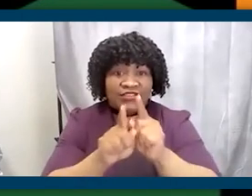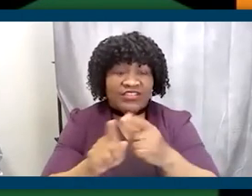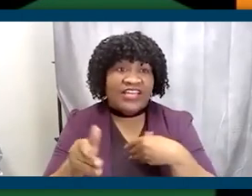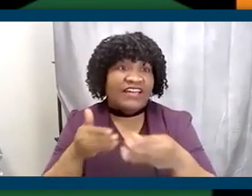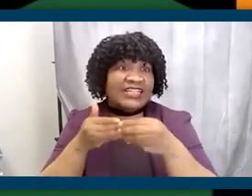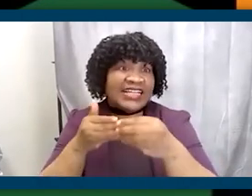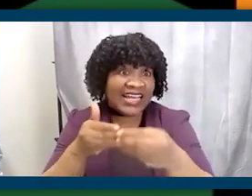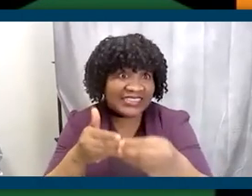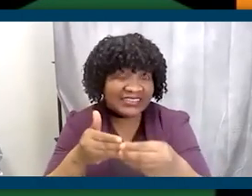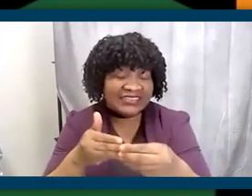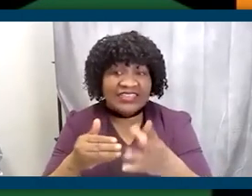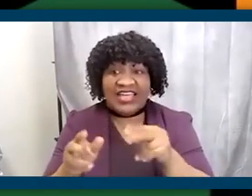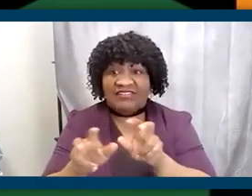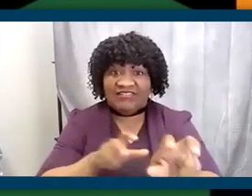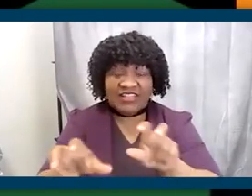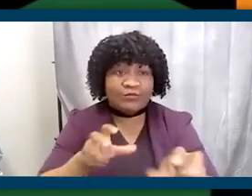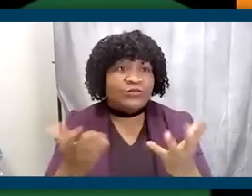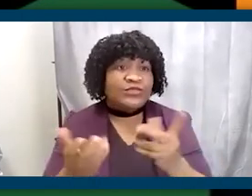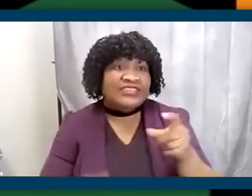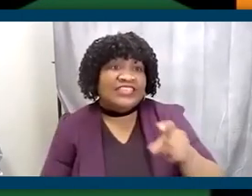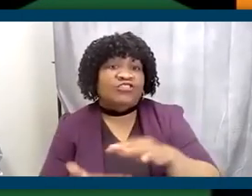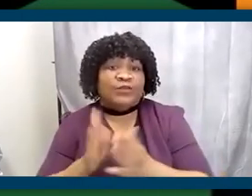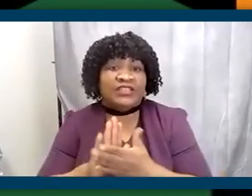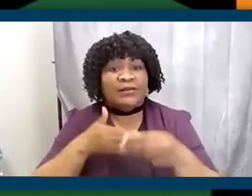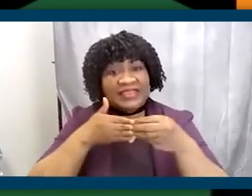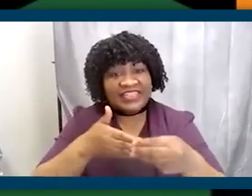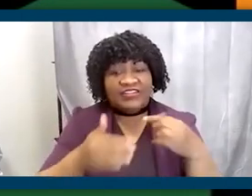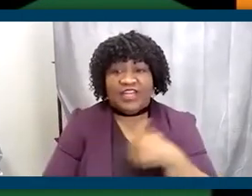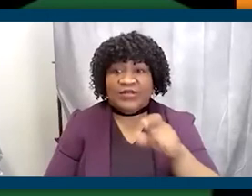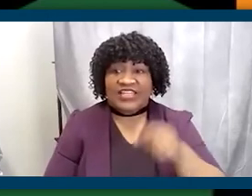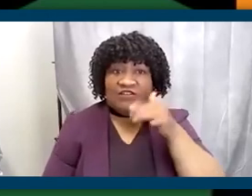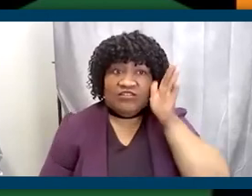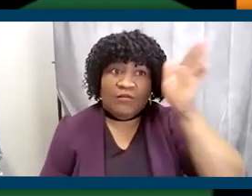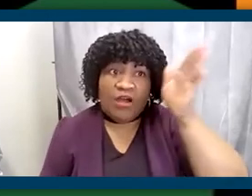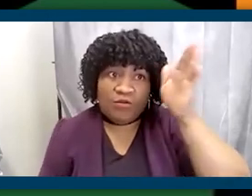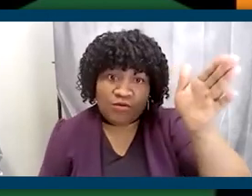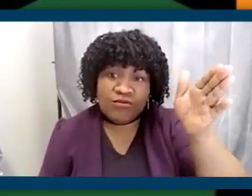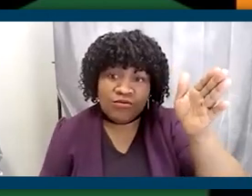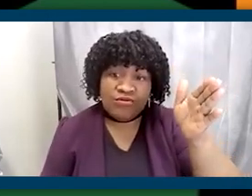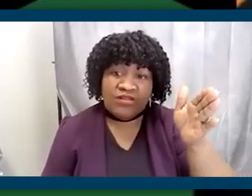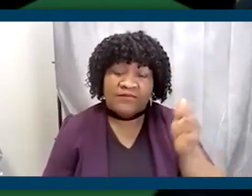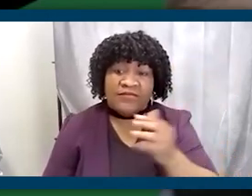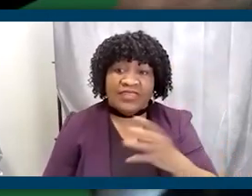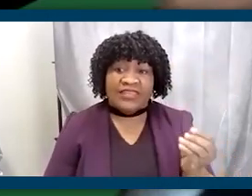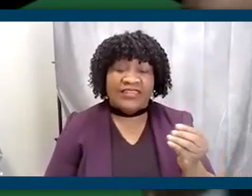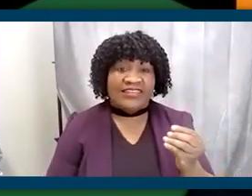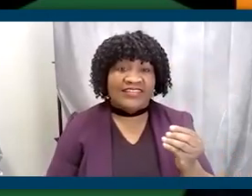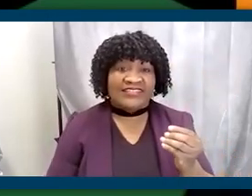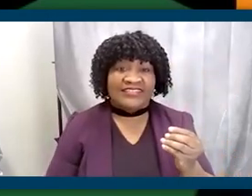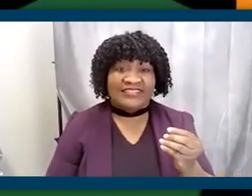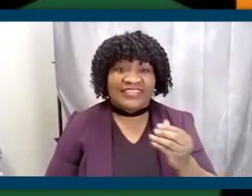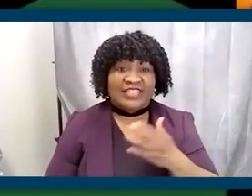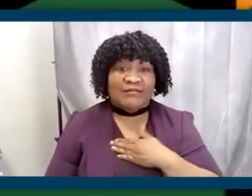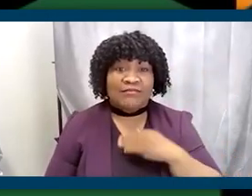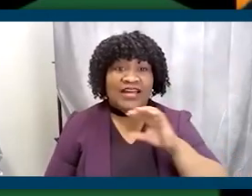and the investment that is needed to become the leaders that we need tomorrow. You know, I, my, my, my, my